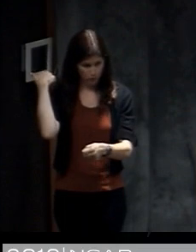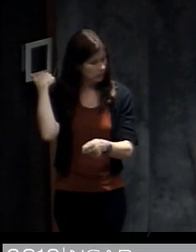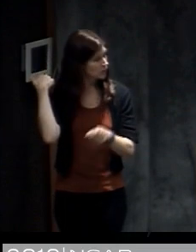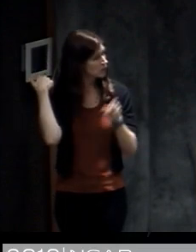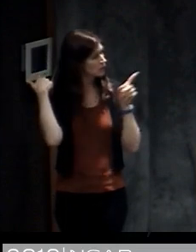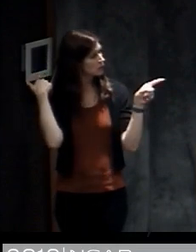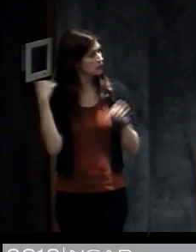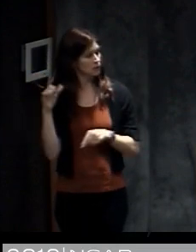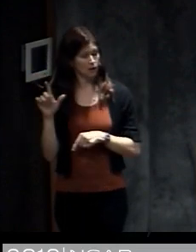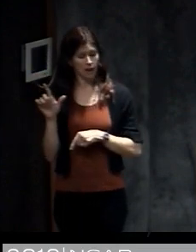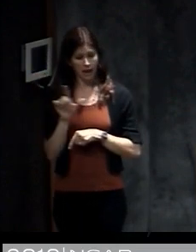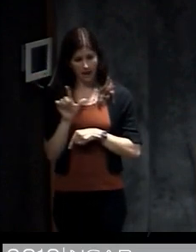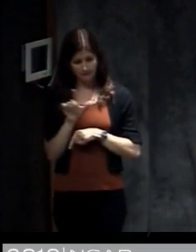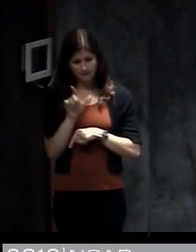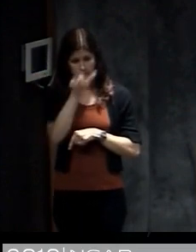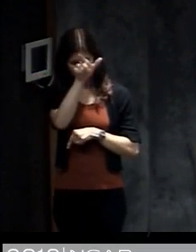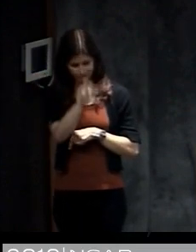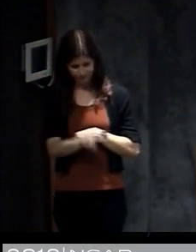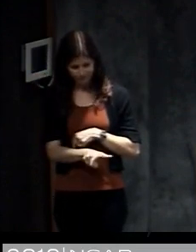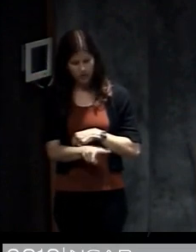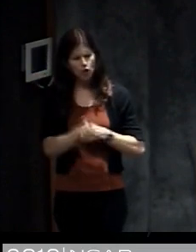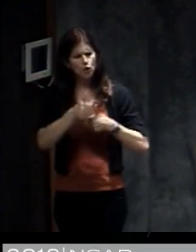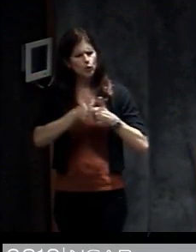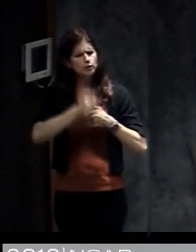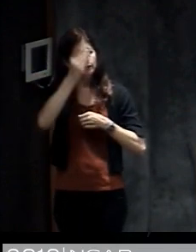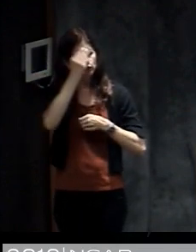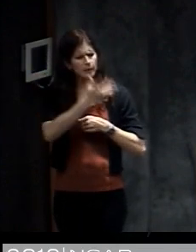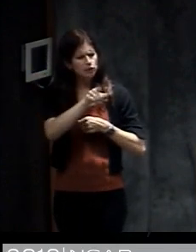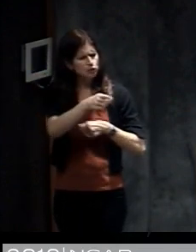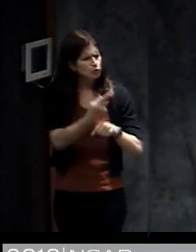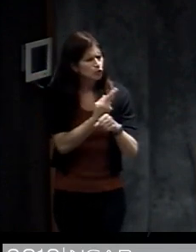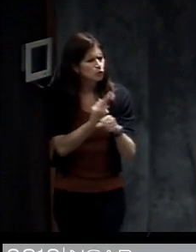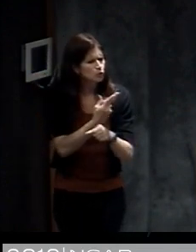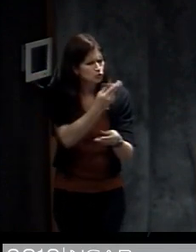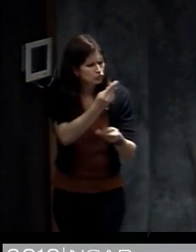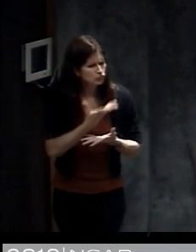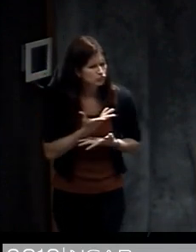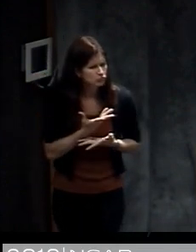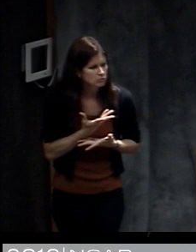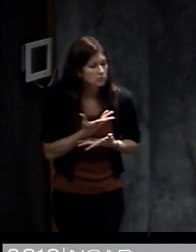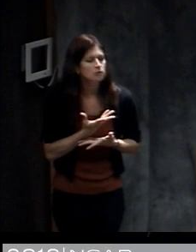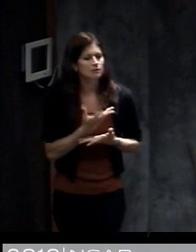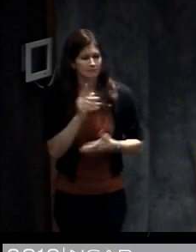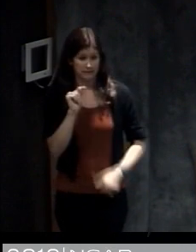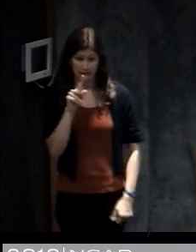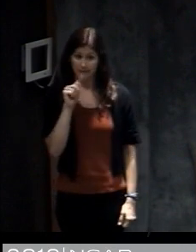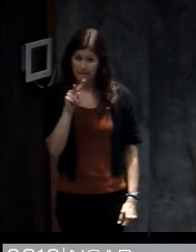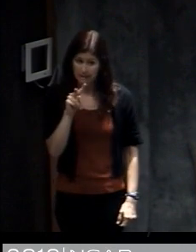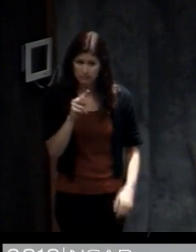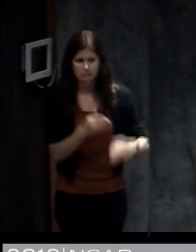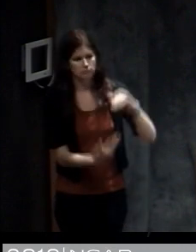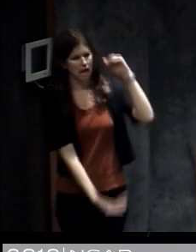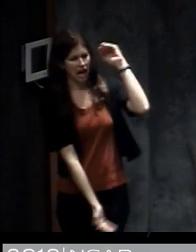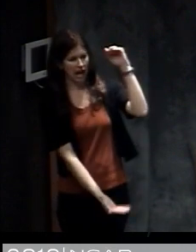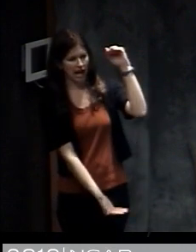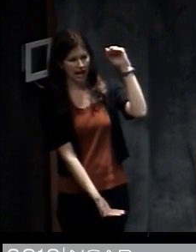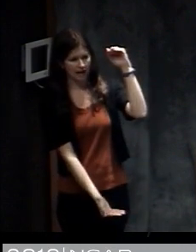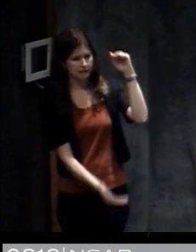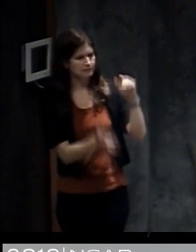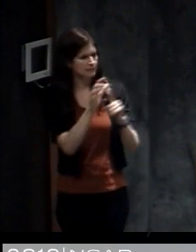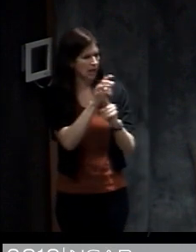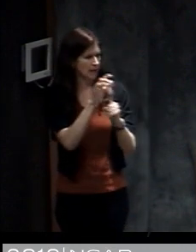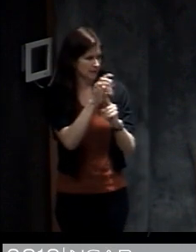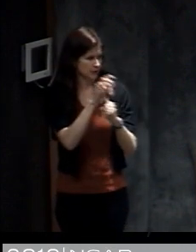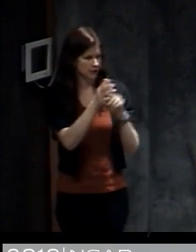some results from a question we asked about which information sources people used. So you can see that television, especially local television, was a very popular